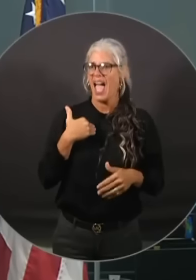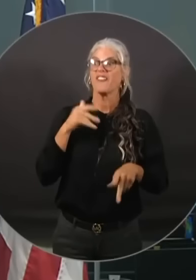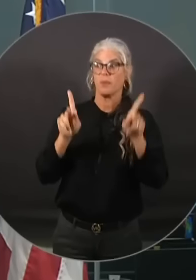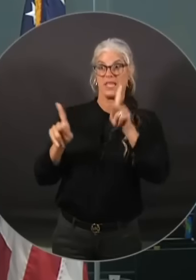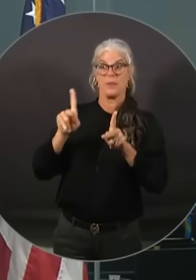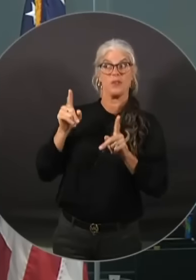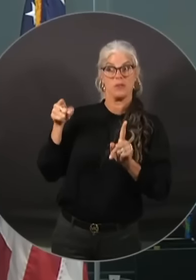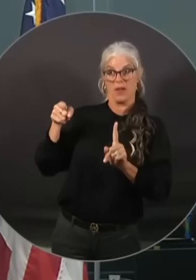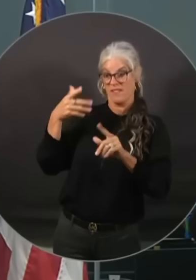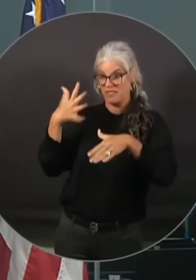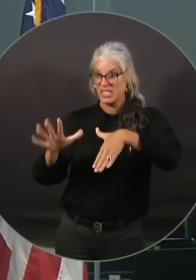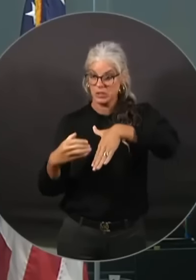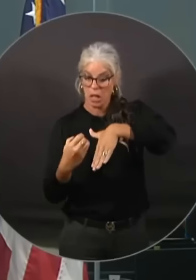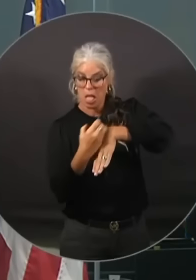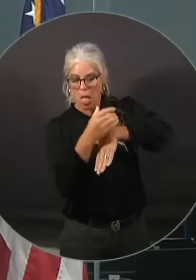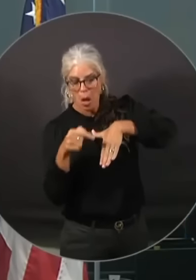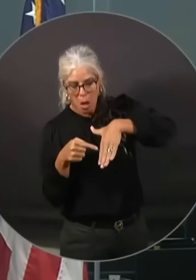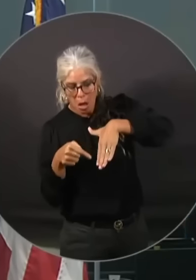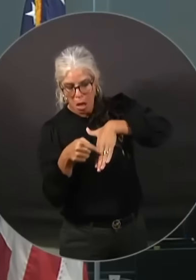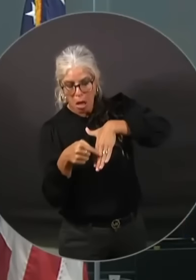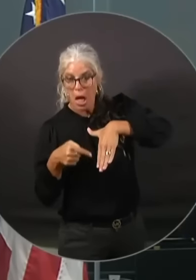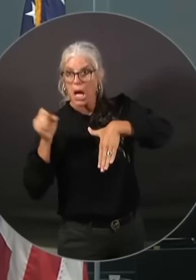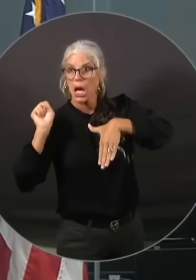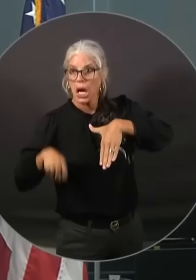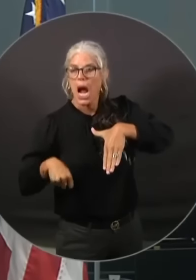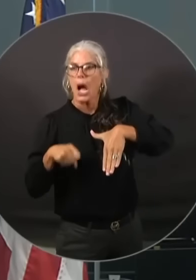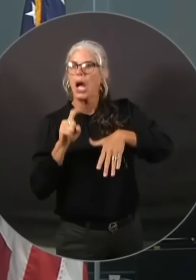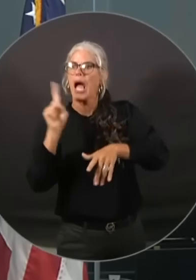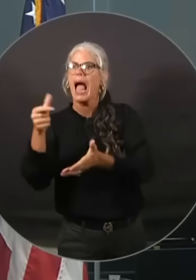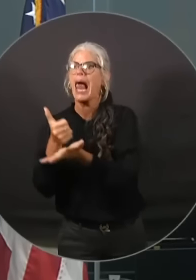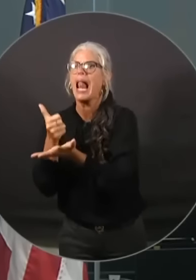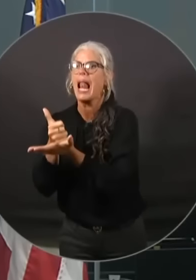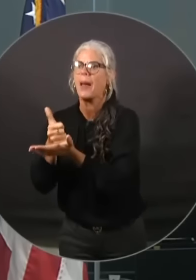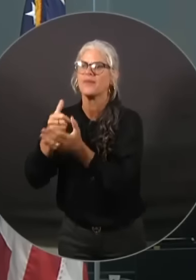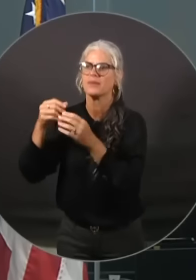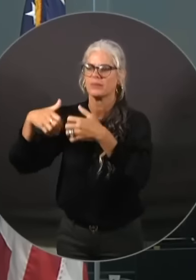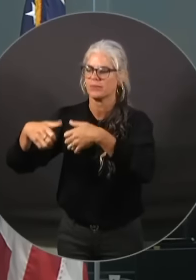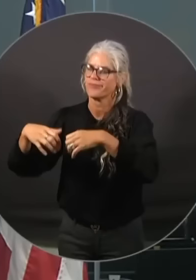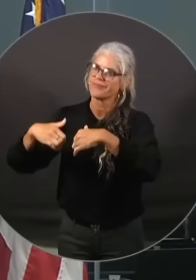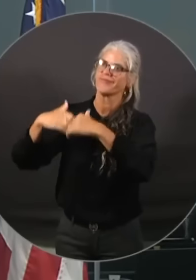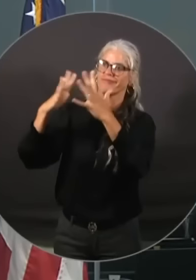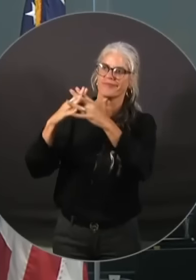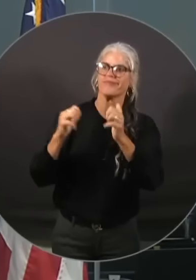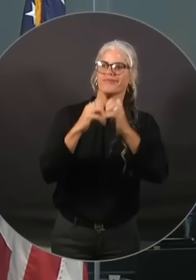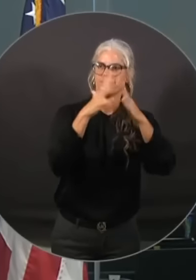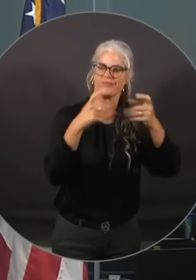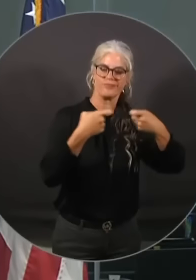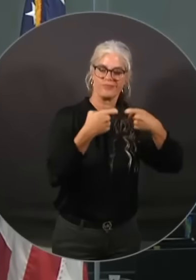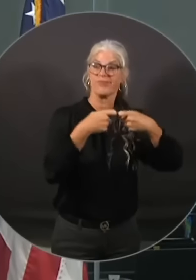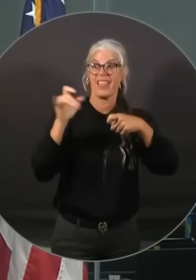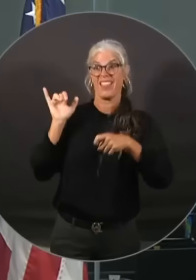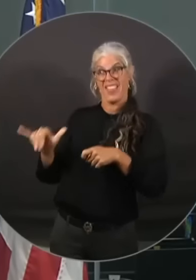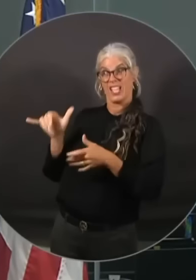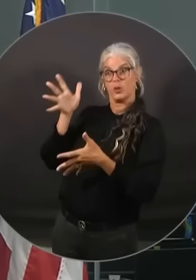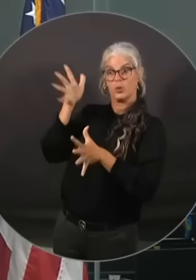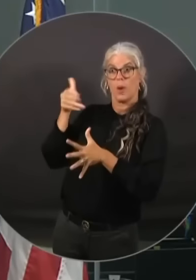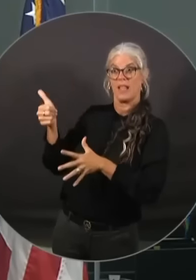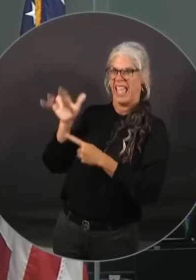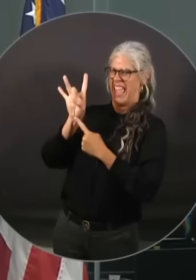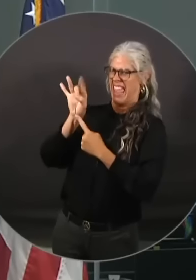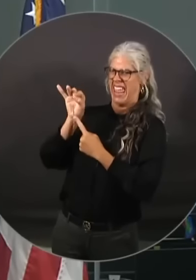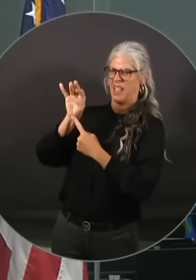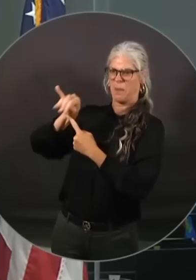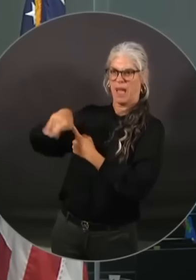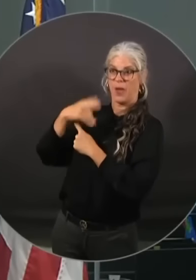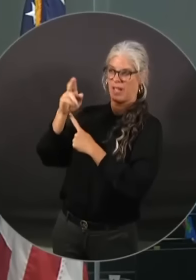I think because that this is a category one with 80 mile an hour sustained winds, the total number of power outages